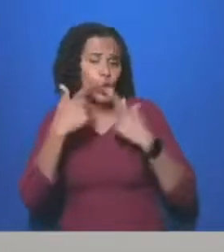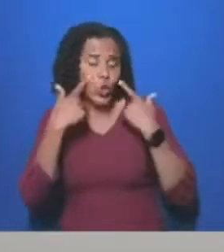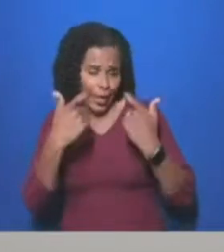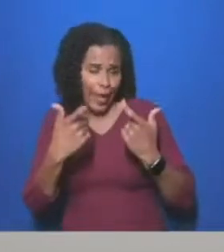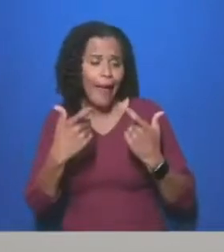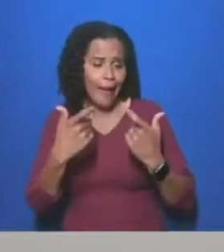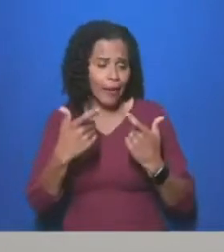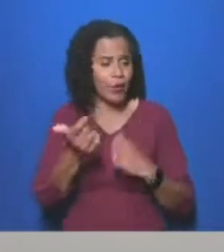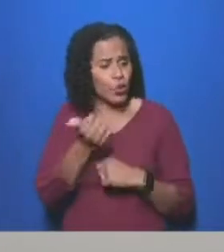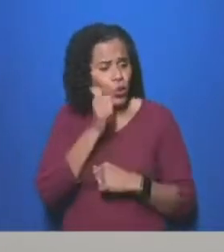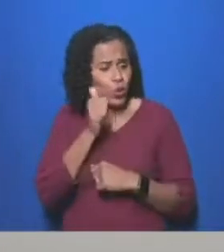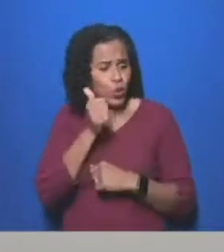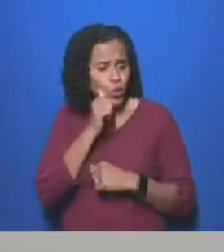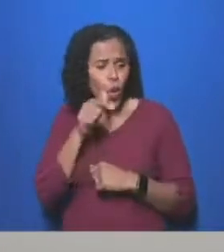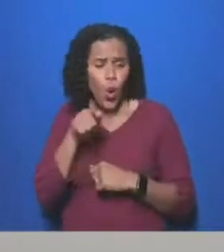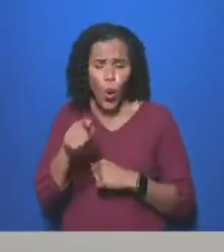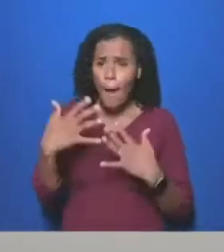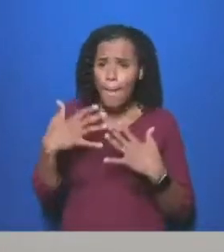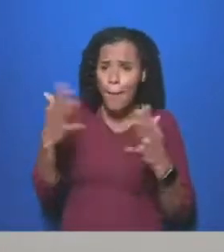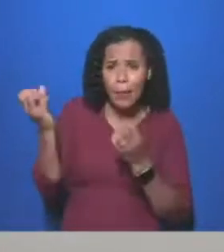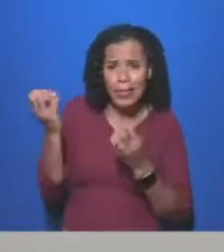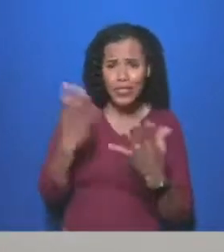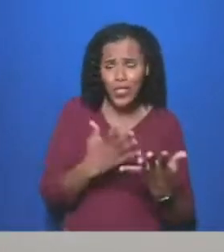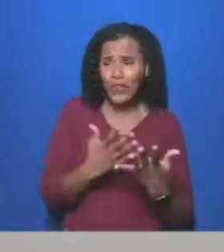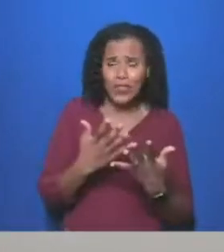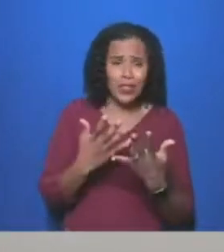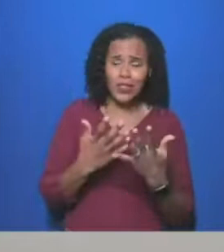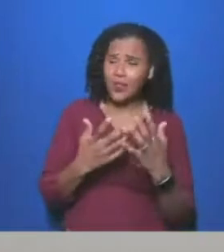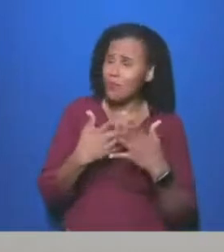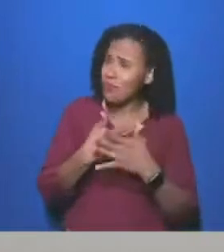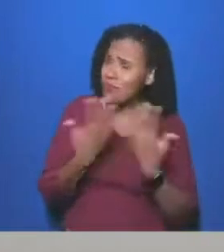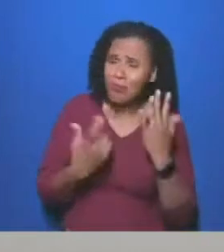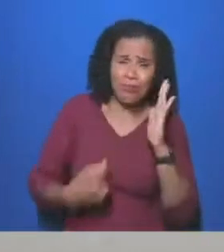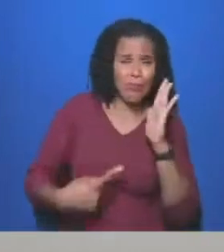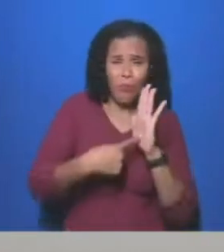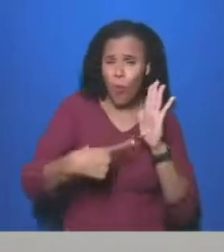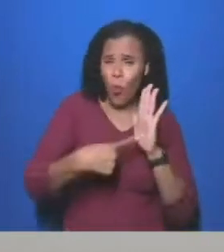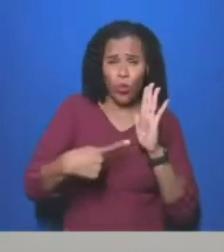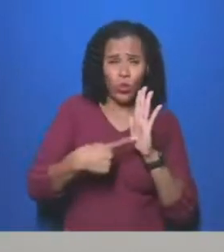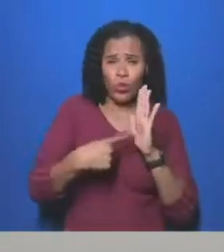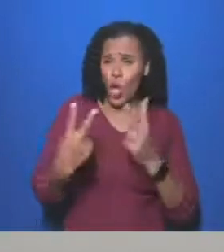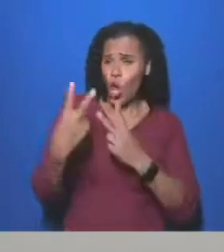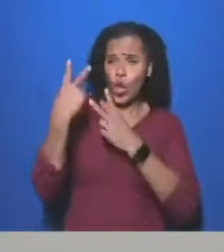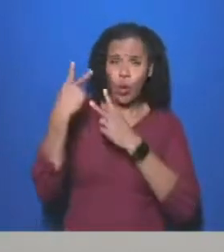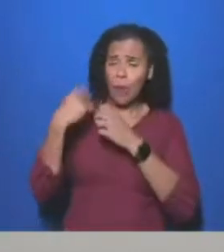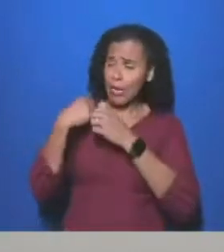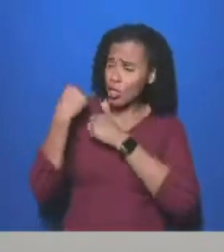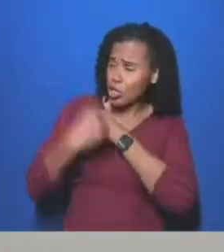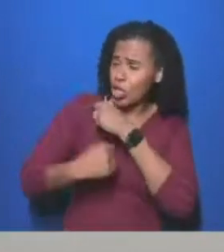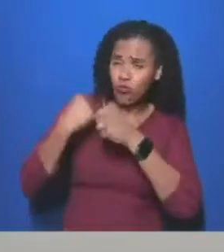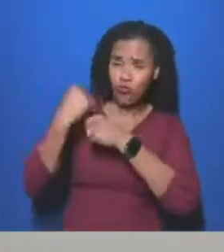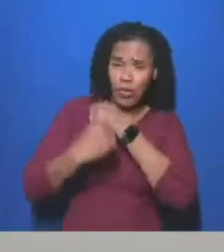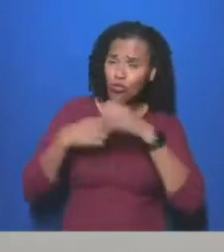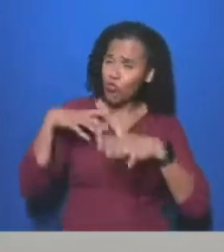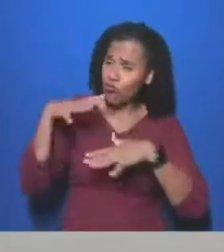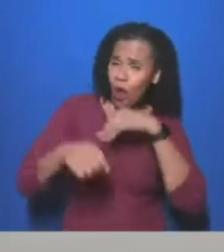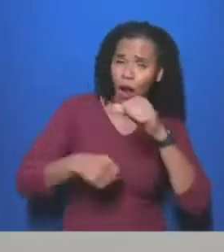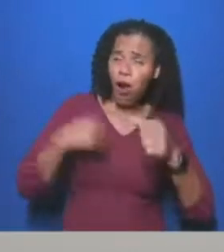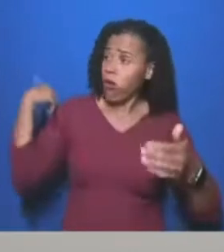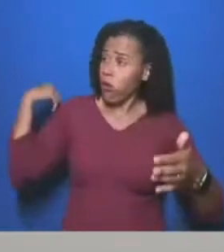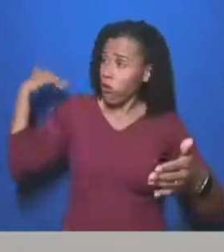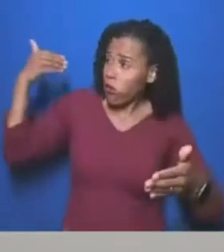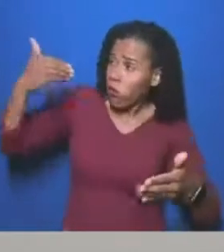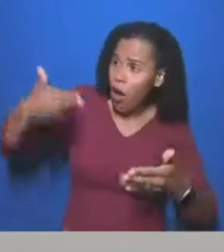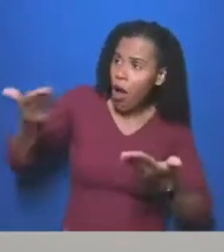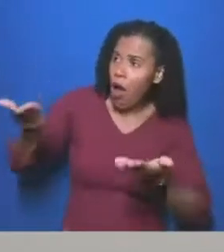our society together. They belong to us, formed from generations of struggle by working people, for a better society which holds